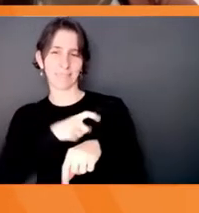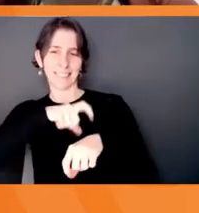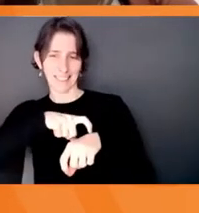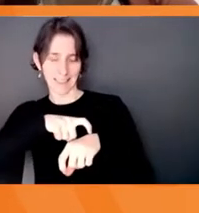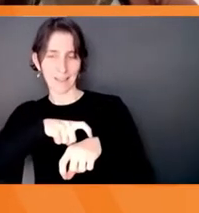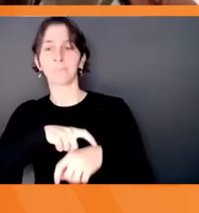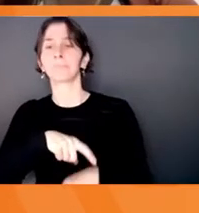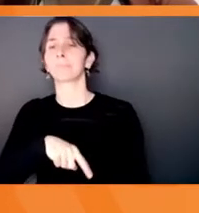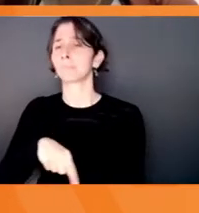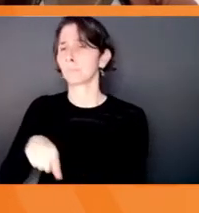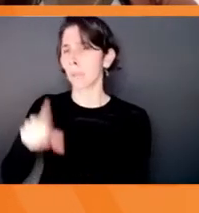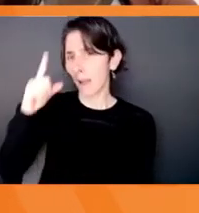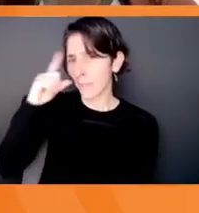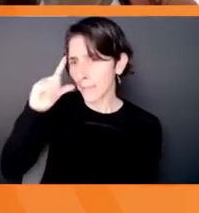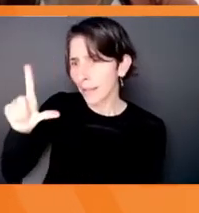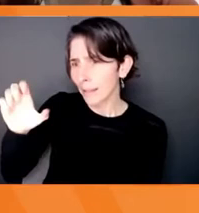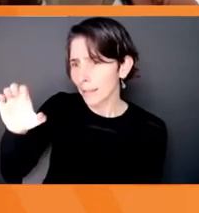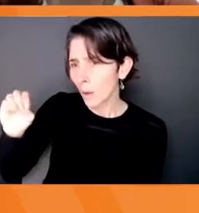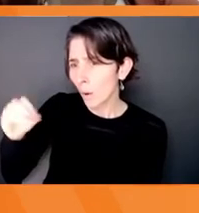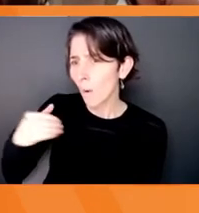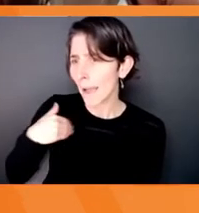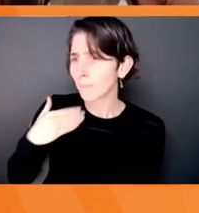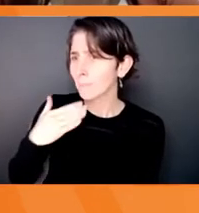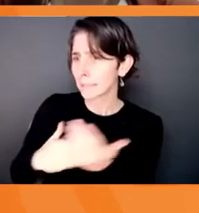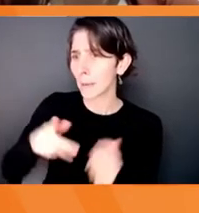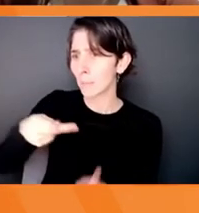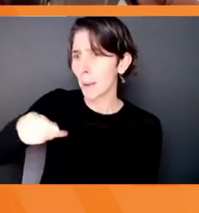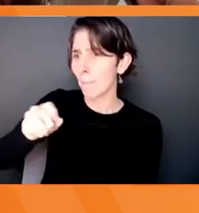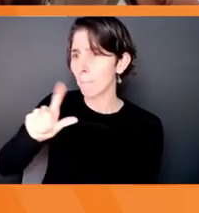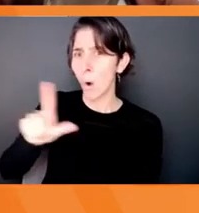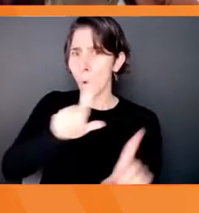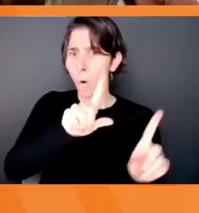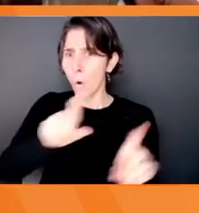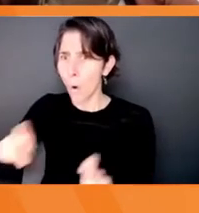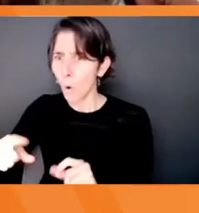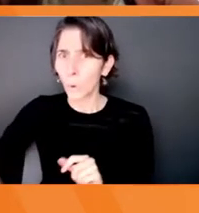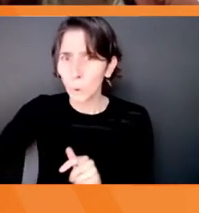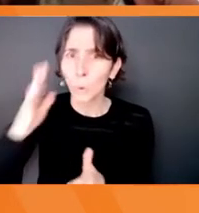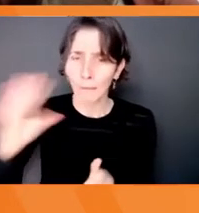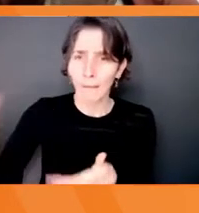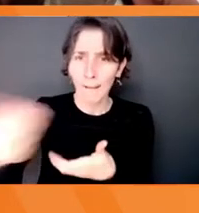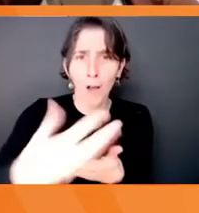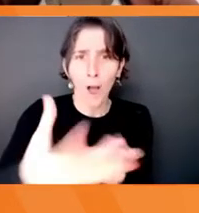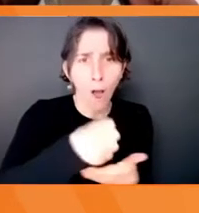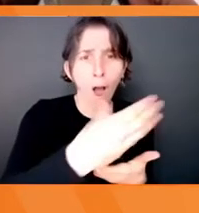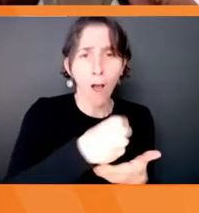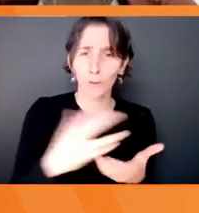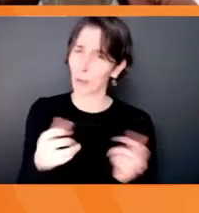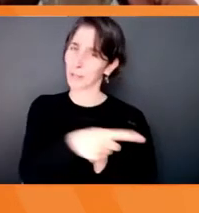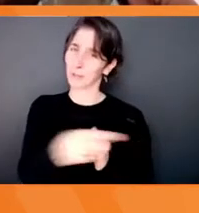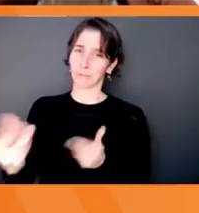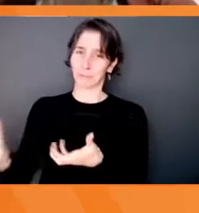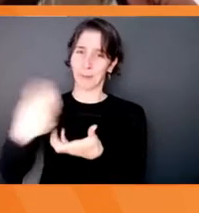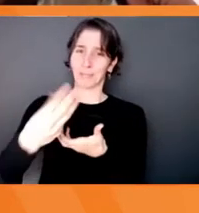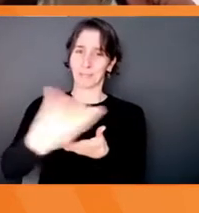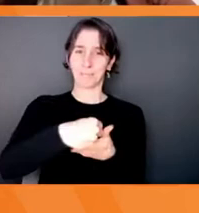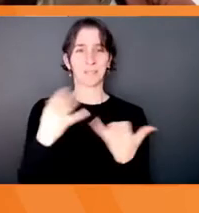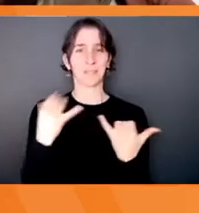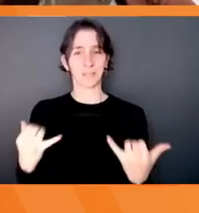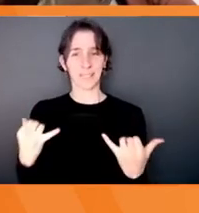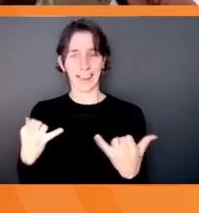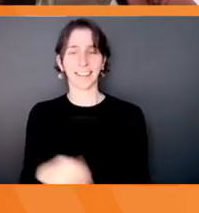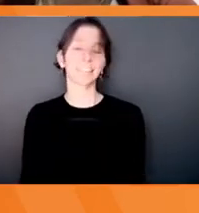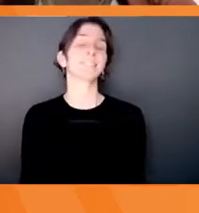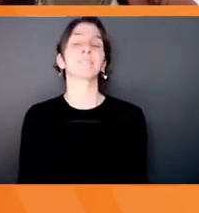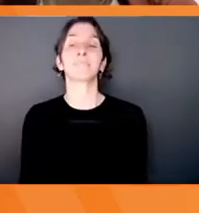I believe Leo even has some polls for you today, so he'll be asking you to get involved. We would love for you to be able to participate in those as they come up.